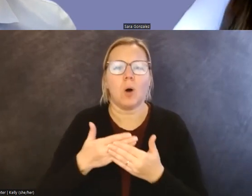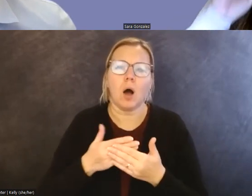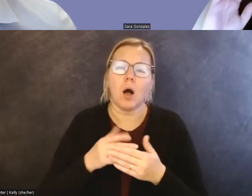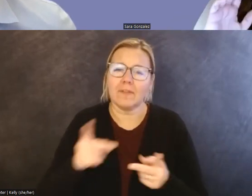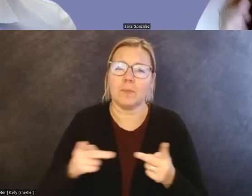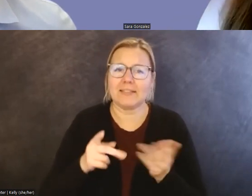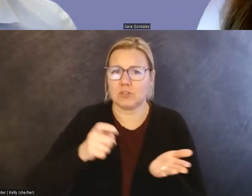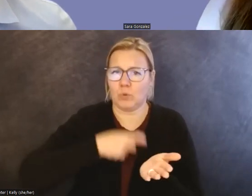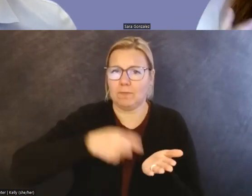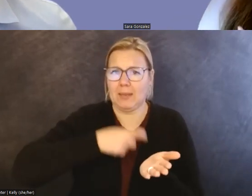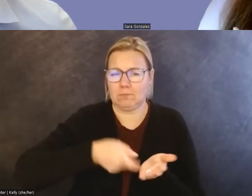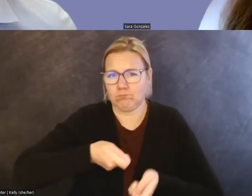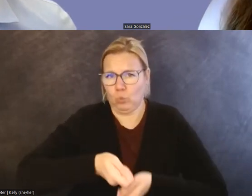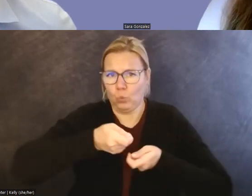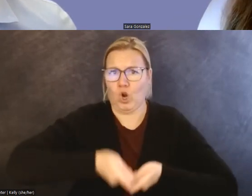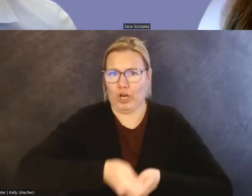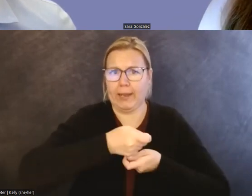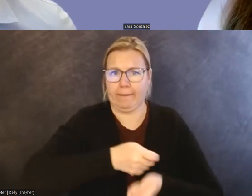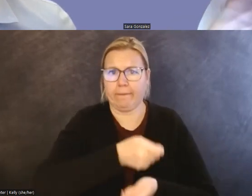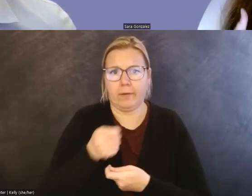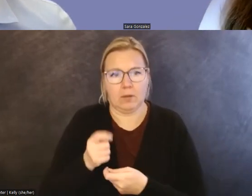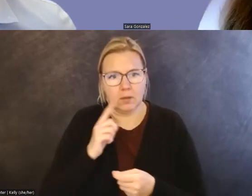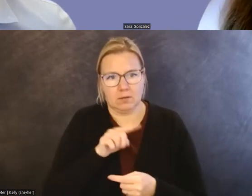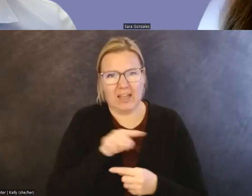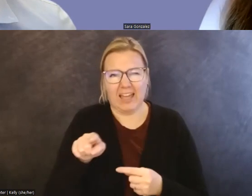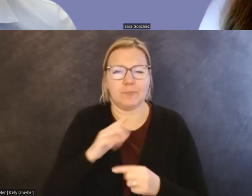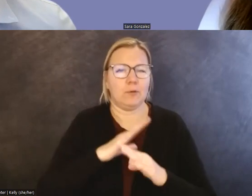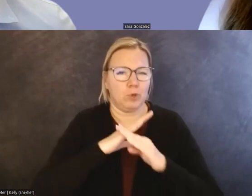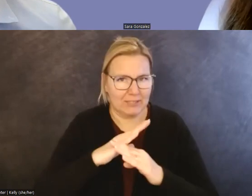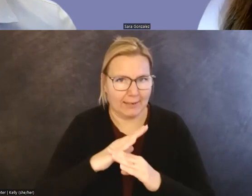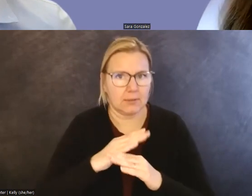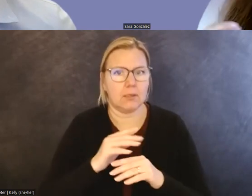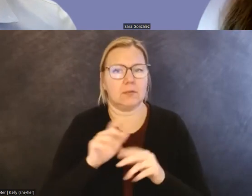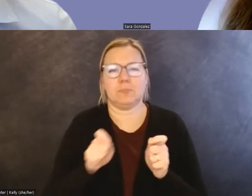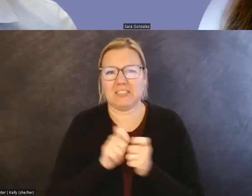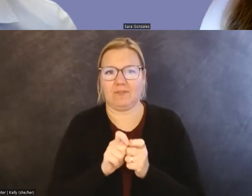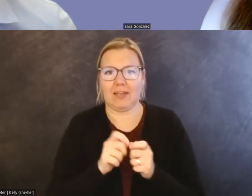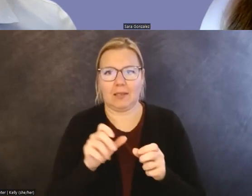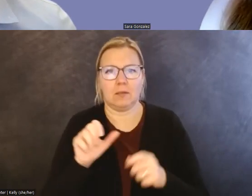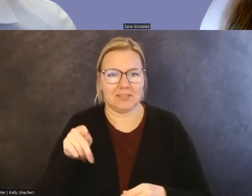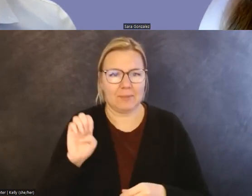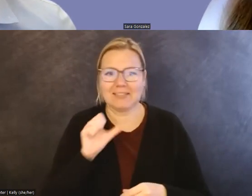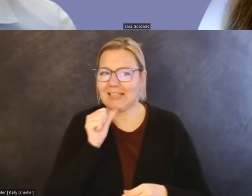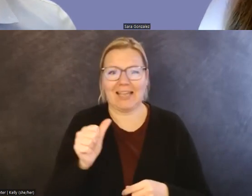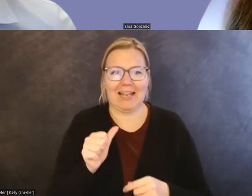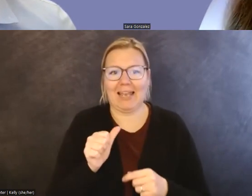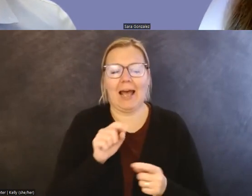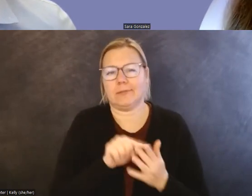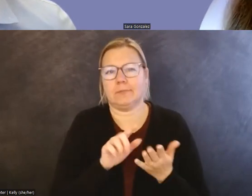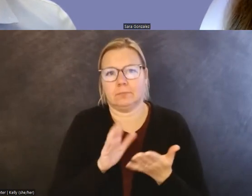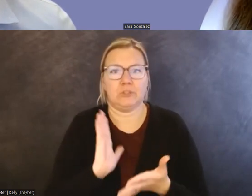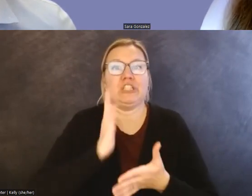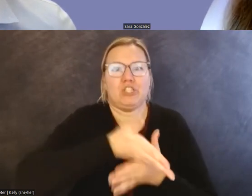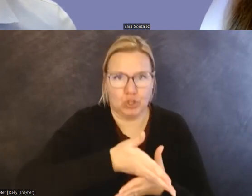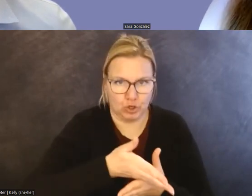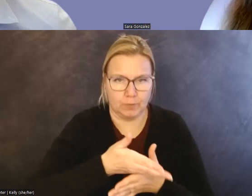have been chosen with reference to the needs to protect certain spaces and to not disturb them. In terms